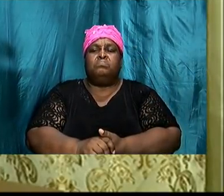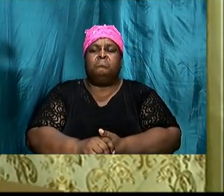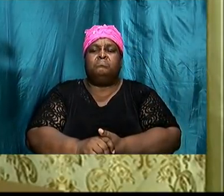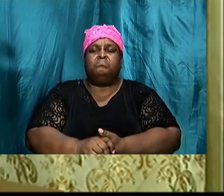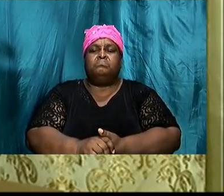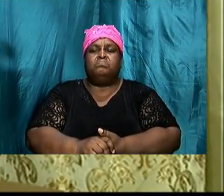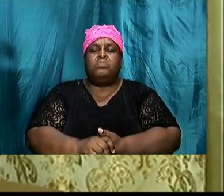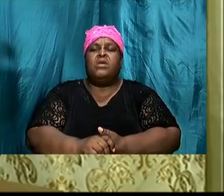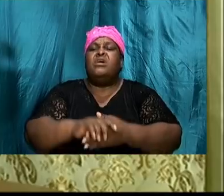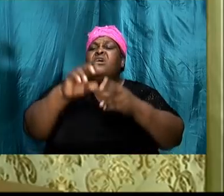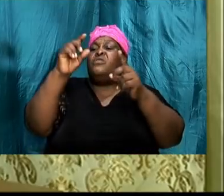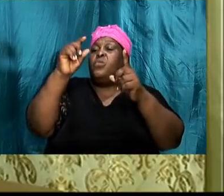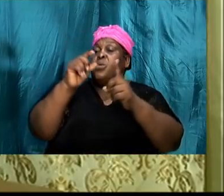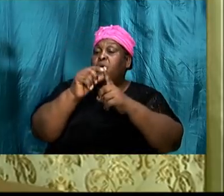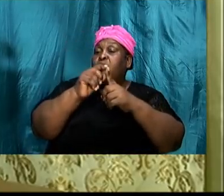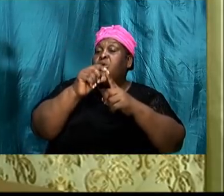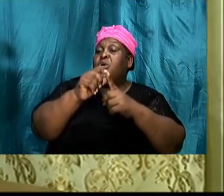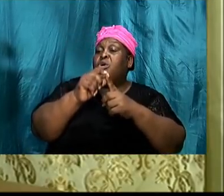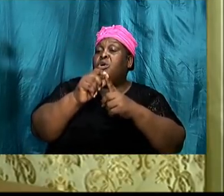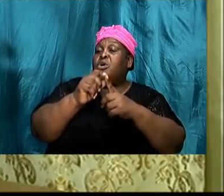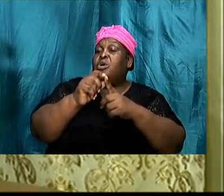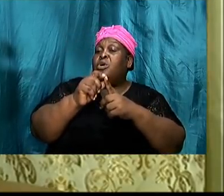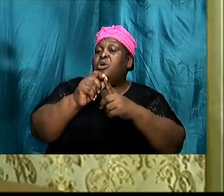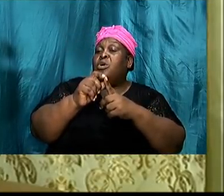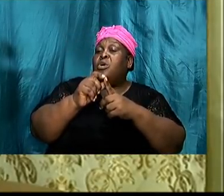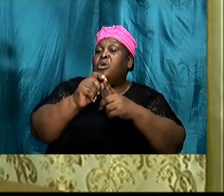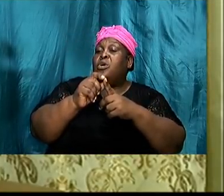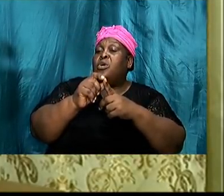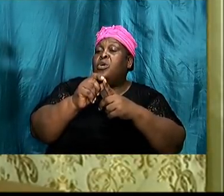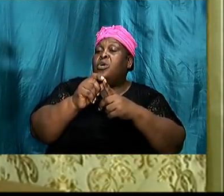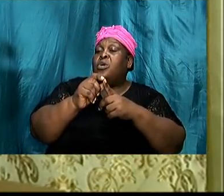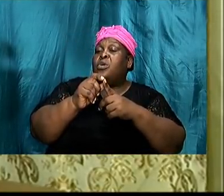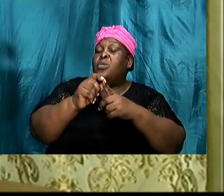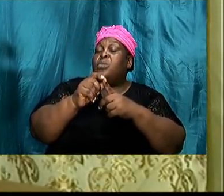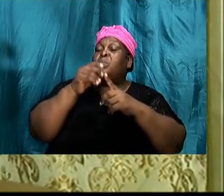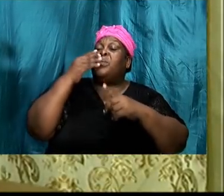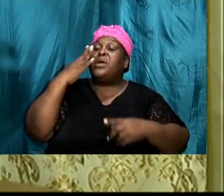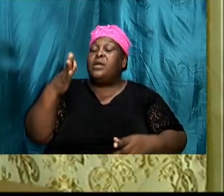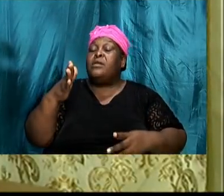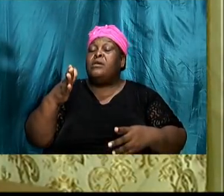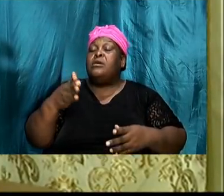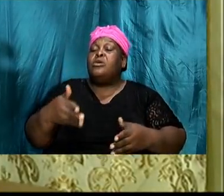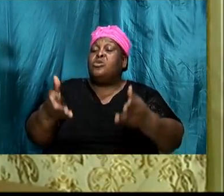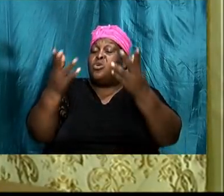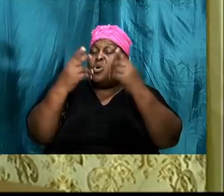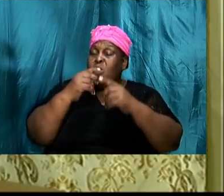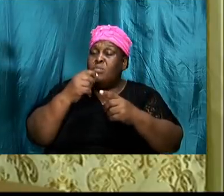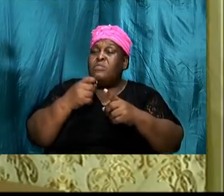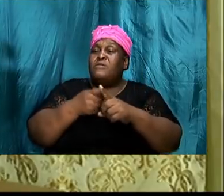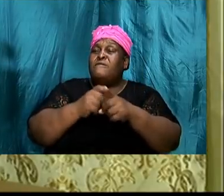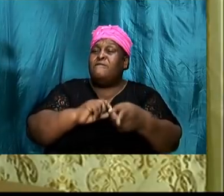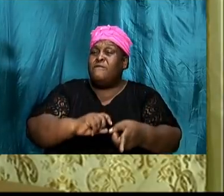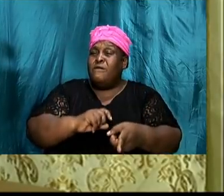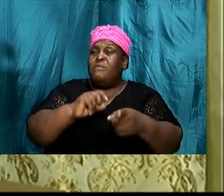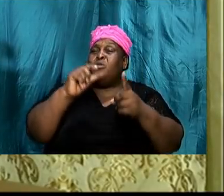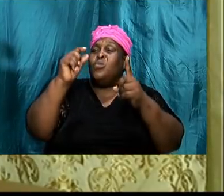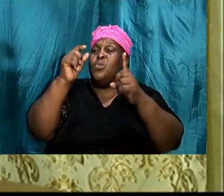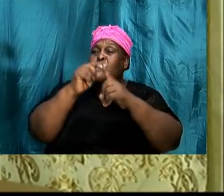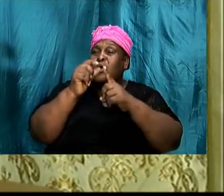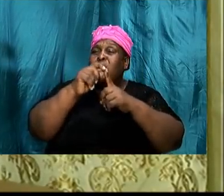The word will that is used in this passage comes from the word telma,